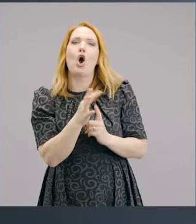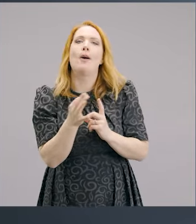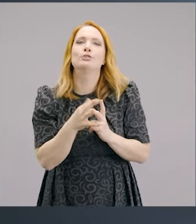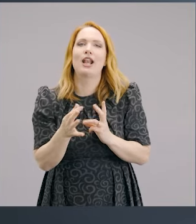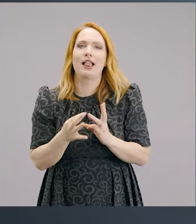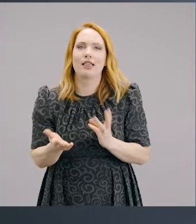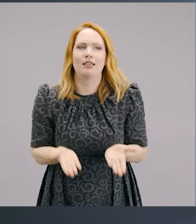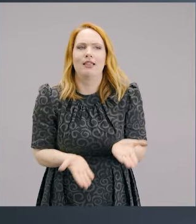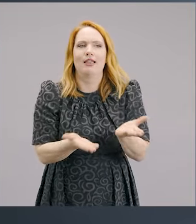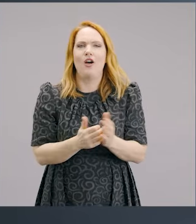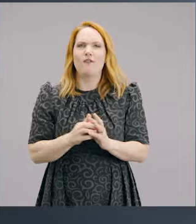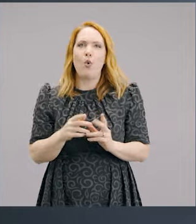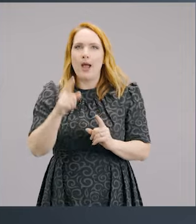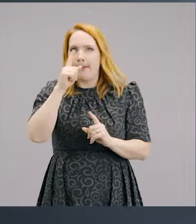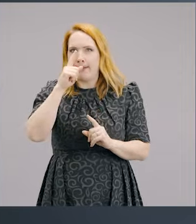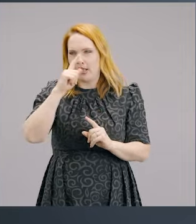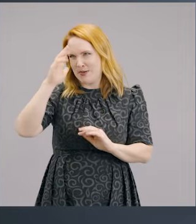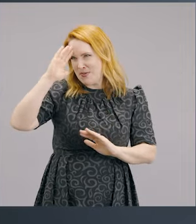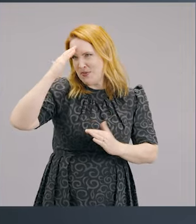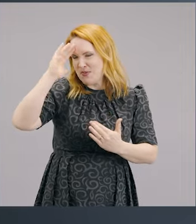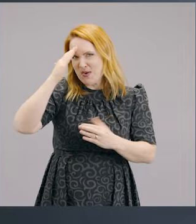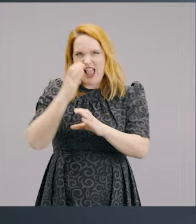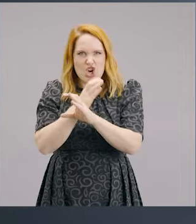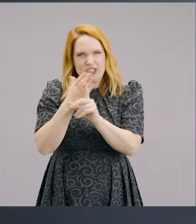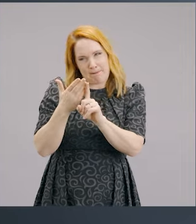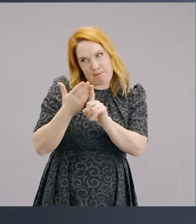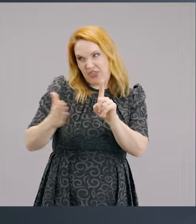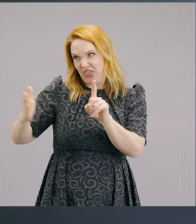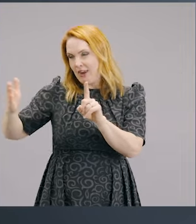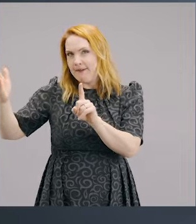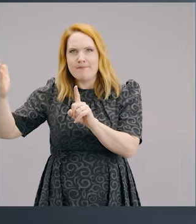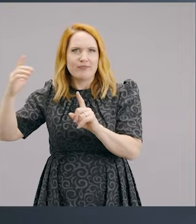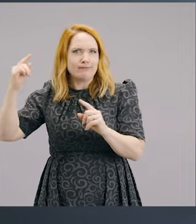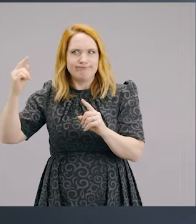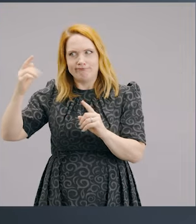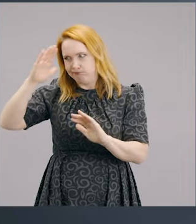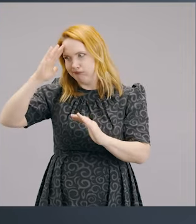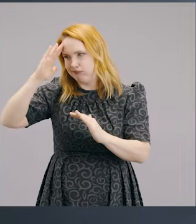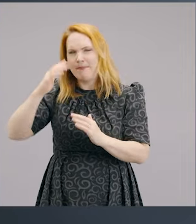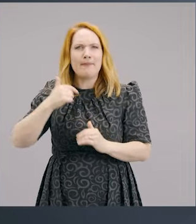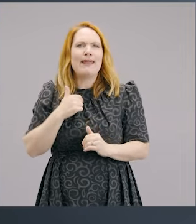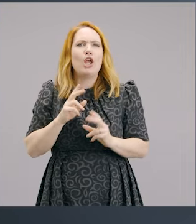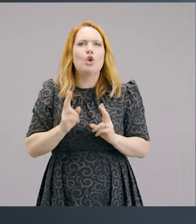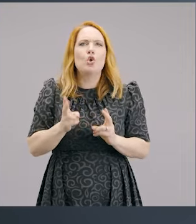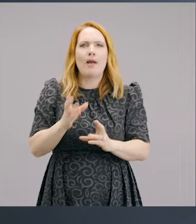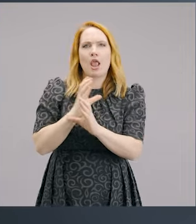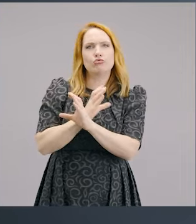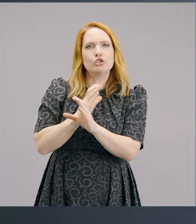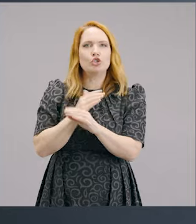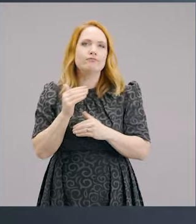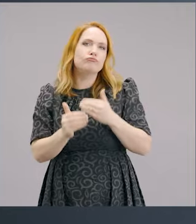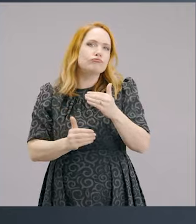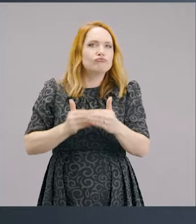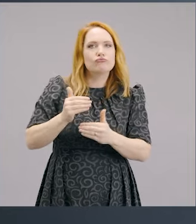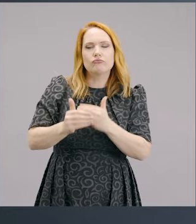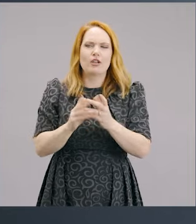It's just for those sort of spiritual fanatics. It's for those people that are sort of really into it, but I'm just a normal Christian that goes about my work